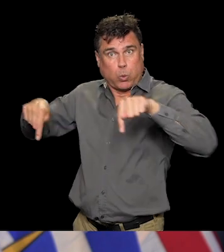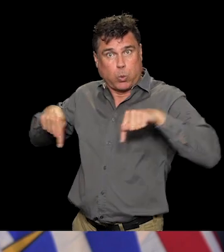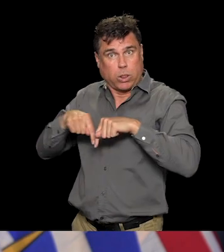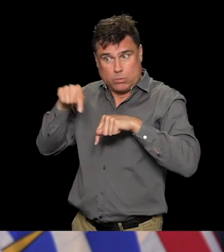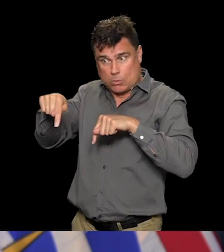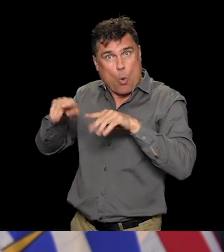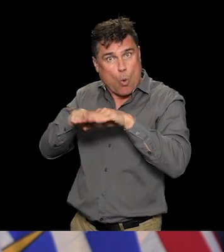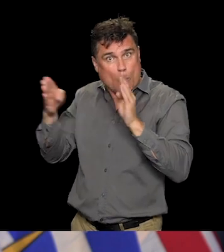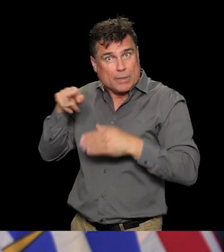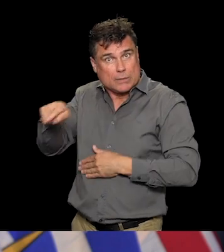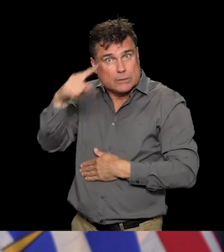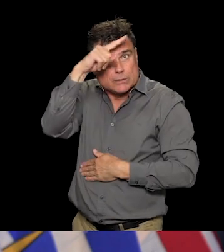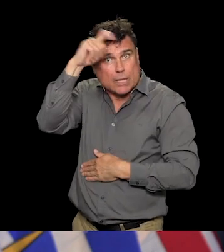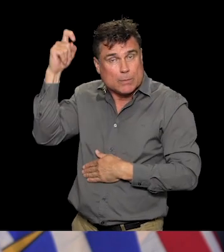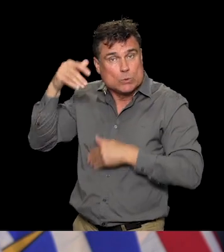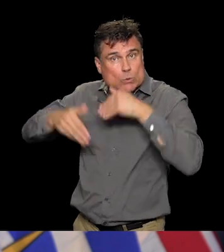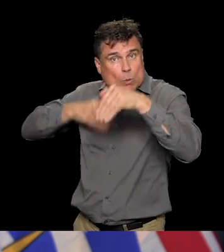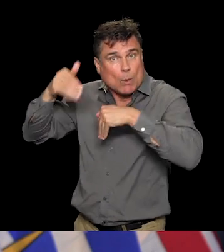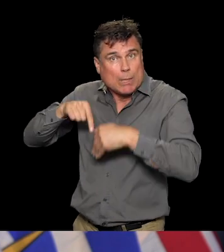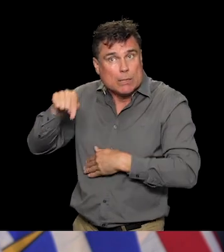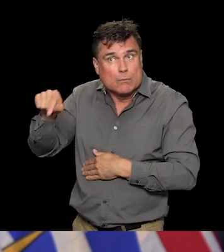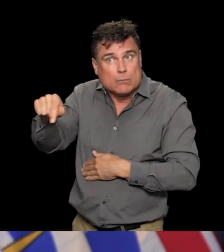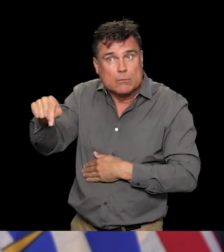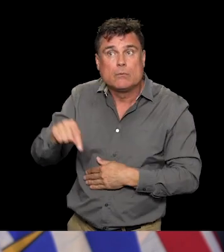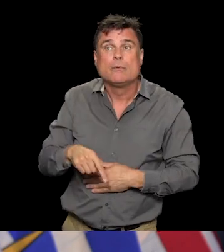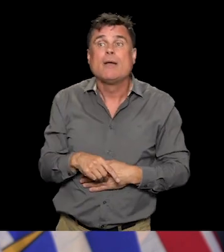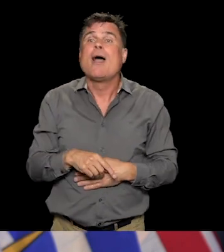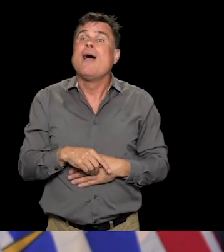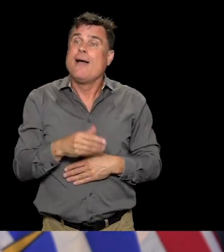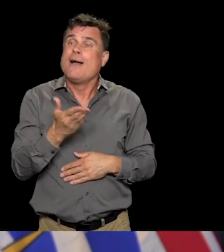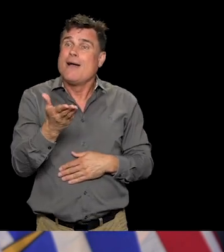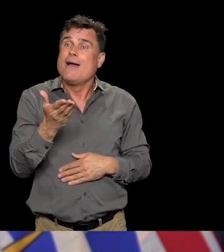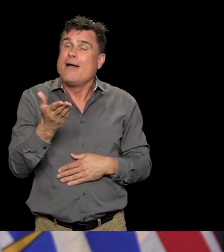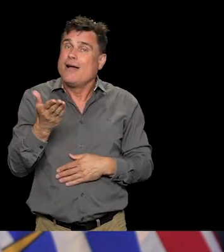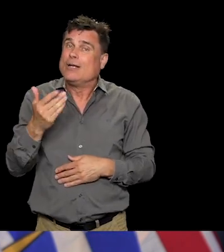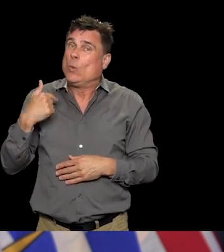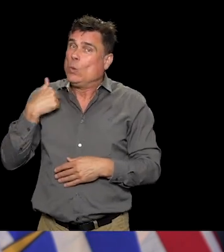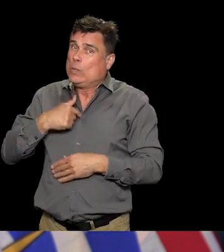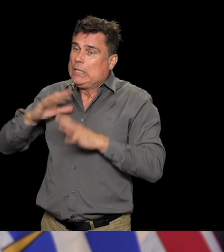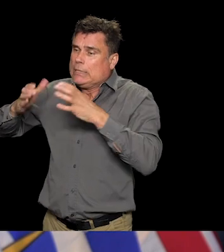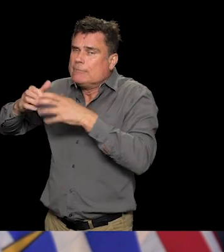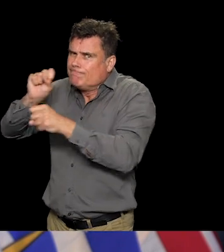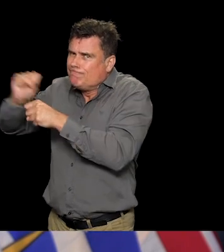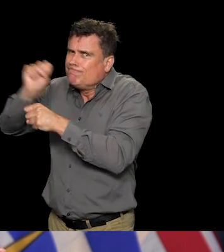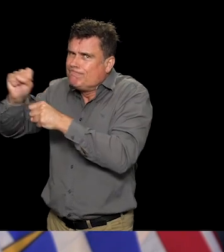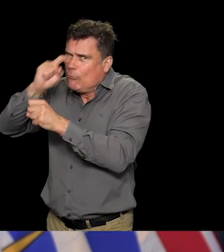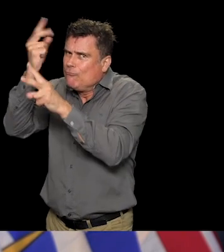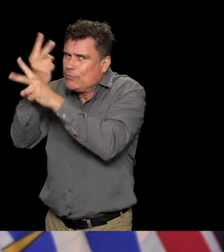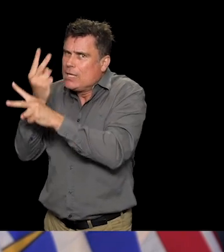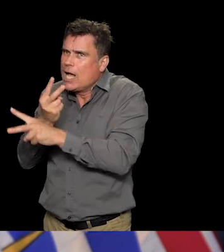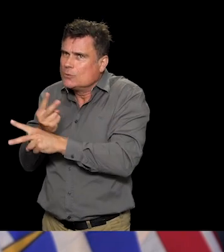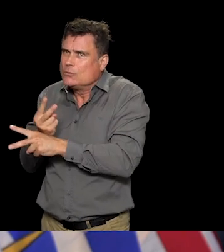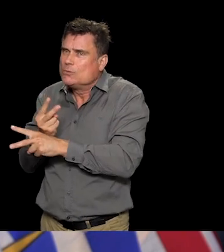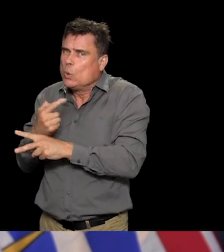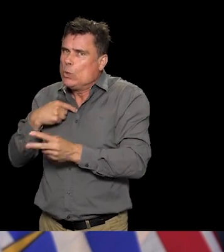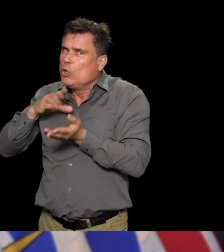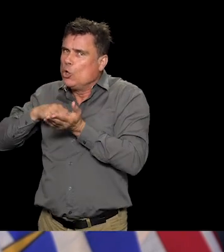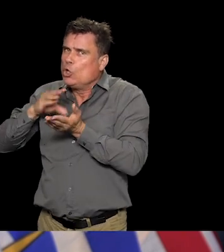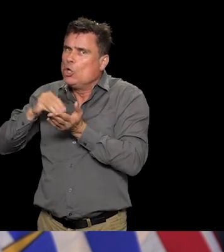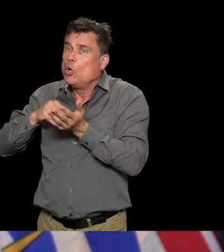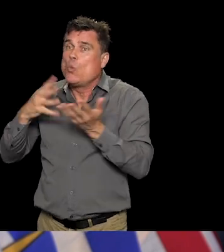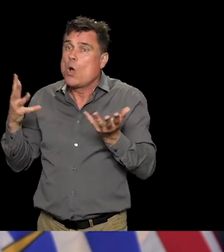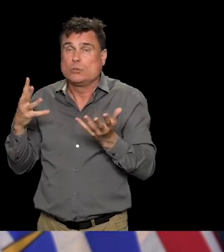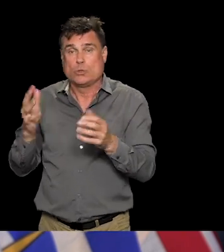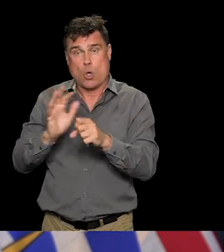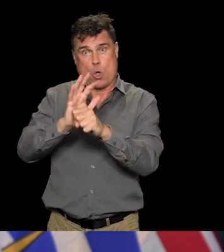open this summer? Yeah, absolutely. I know they're working on that too. That is some of the things that we've learned that this